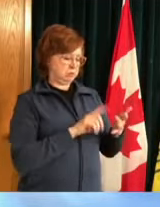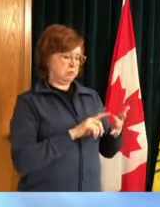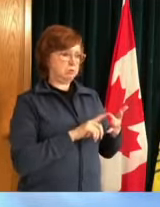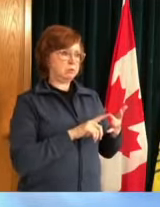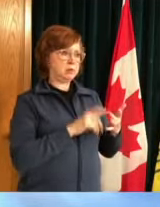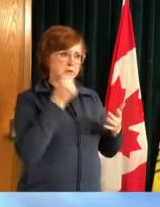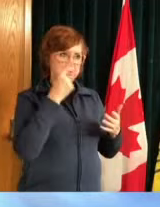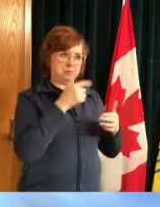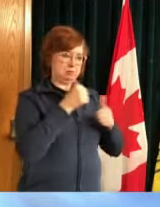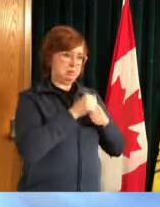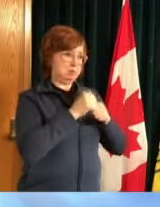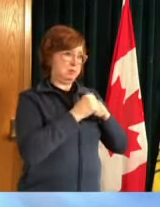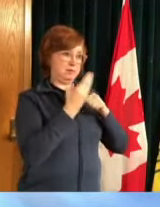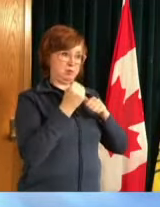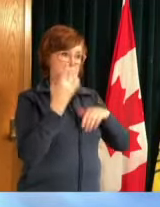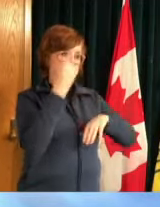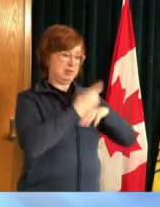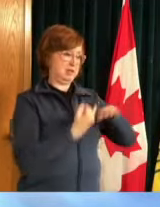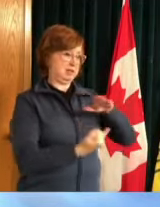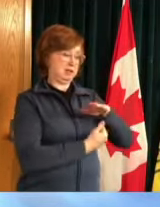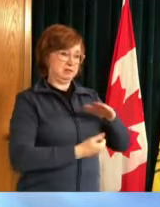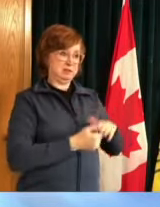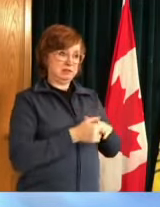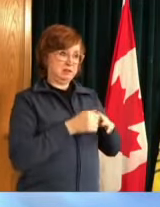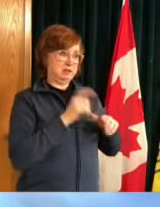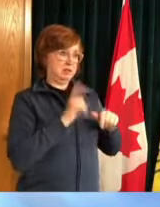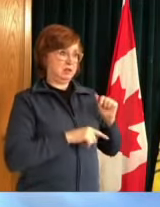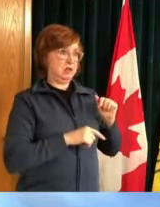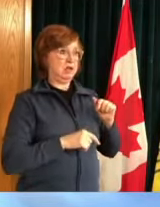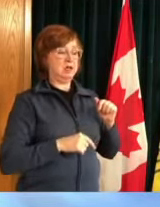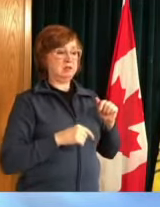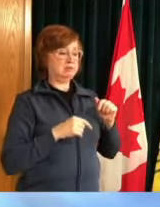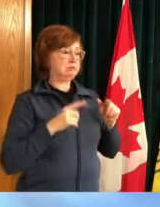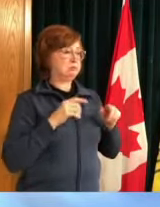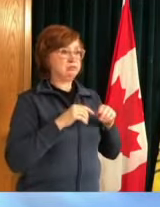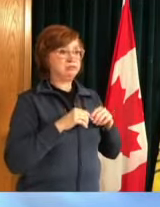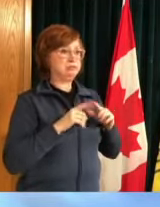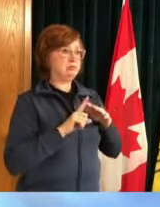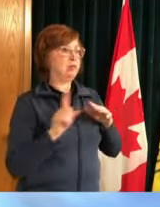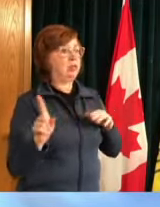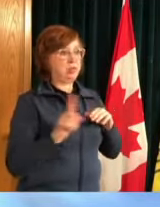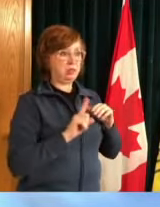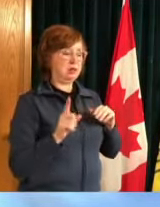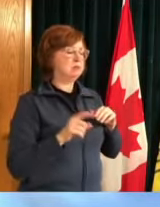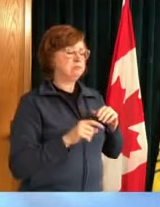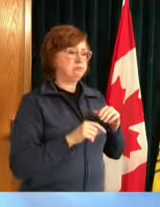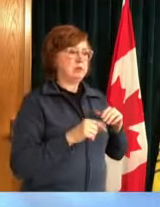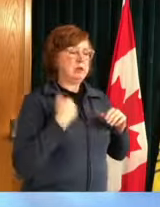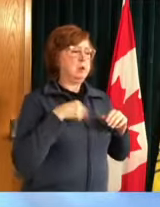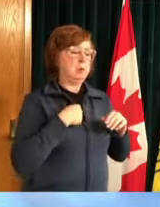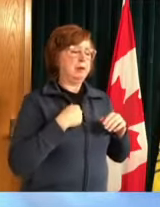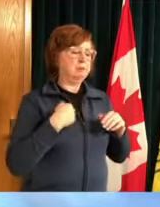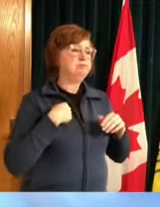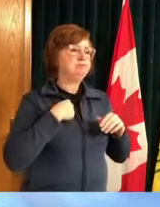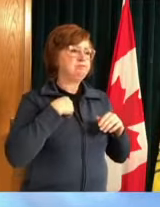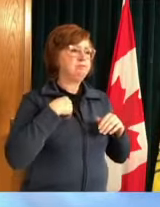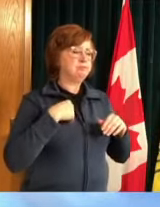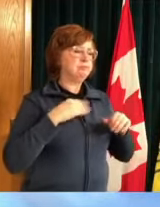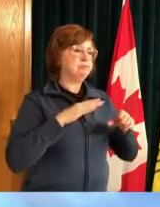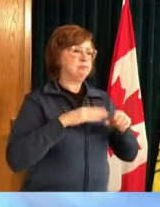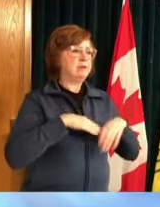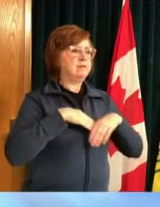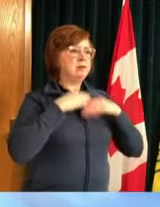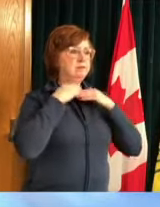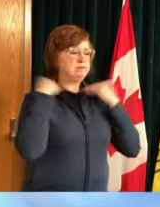important it is to follow all public health direction we're all tired of covid but that demonstrates how in that particular instance